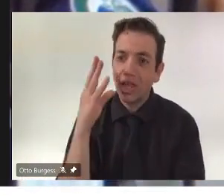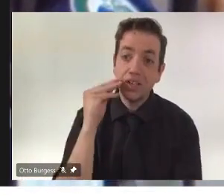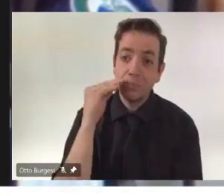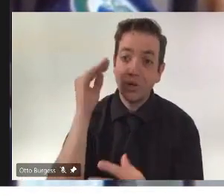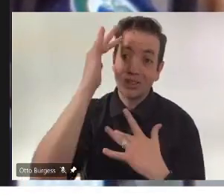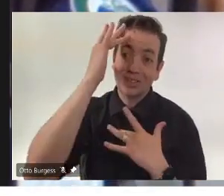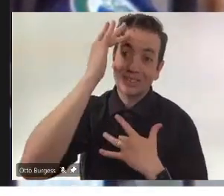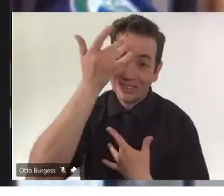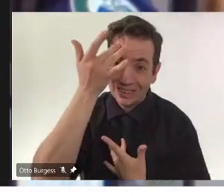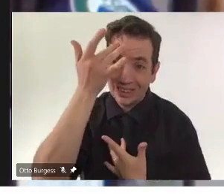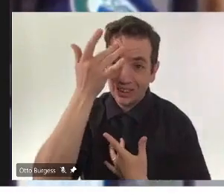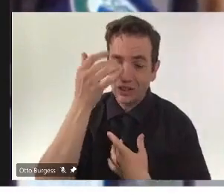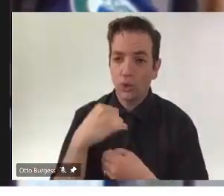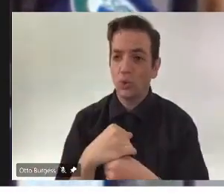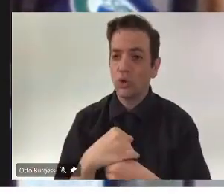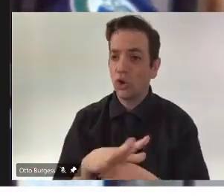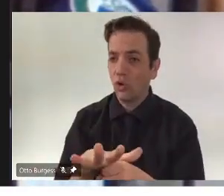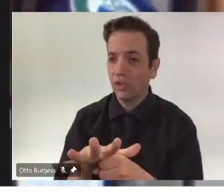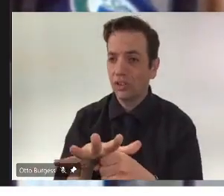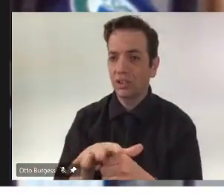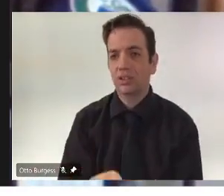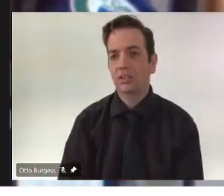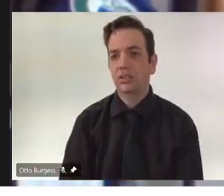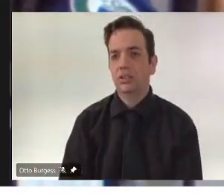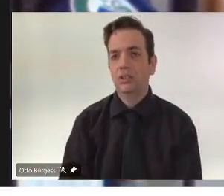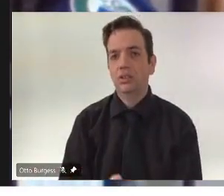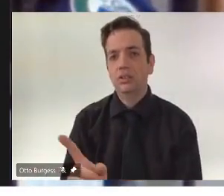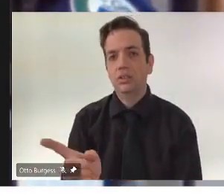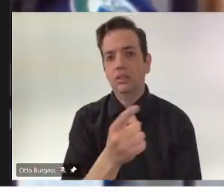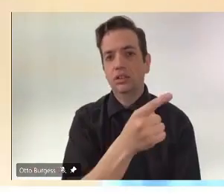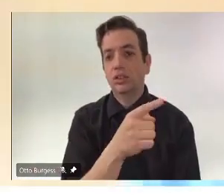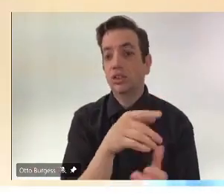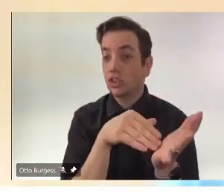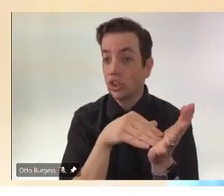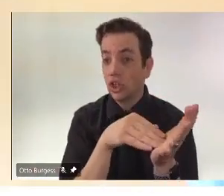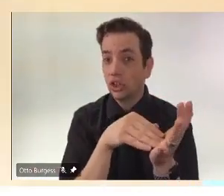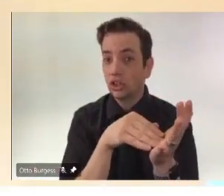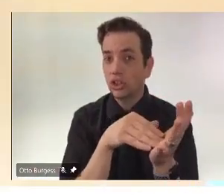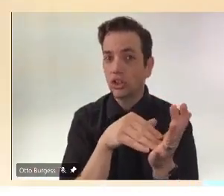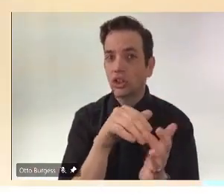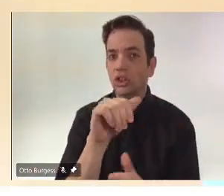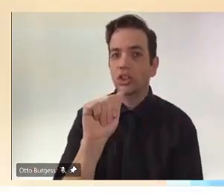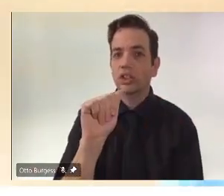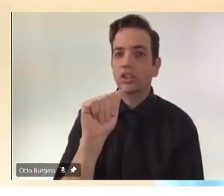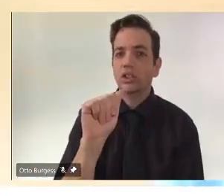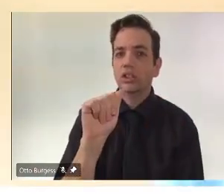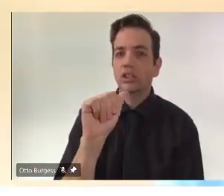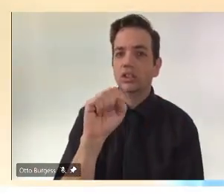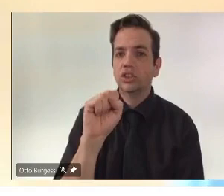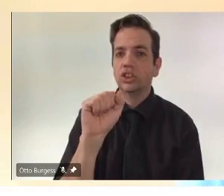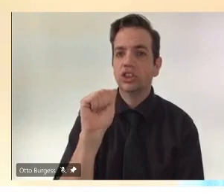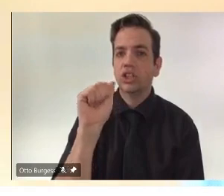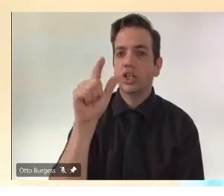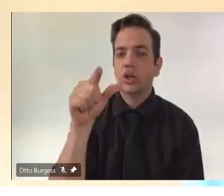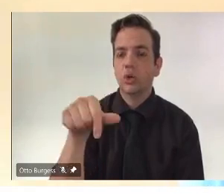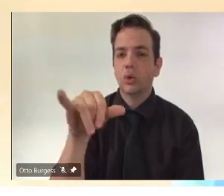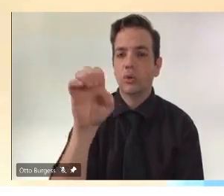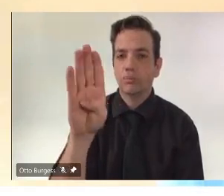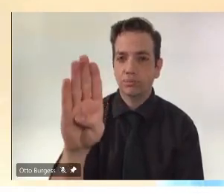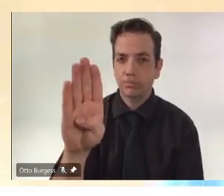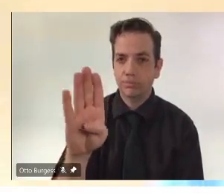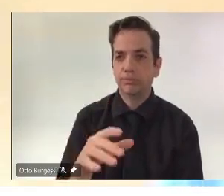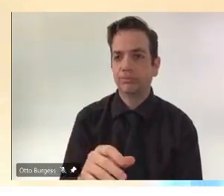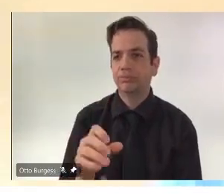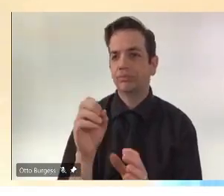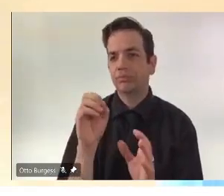Dr. Shahab. Yeah, thank you. So, you know, initially we had very, so there's no contraindication to get